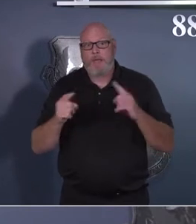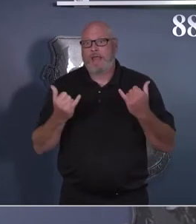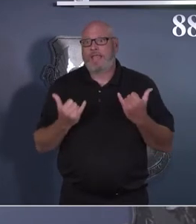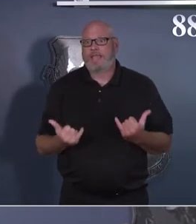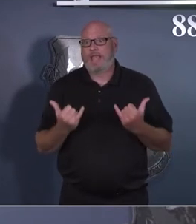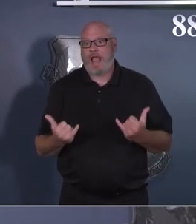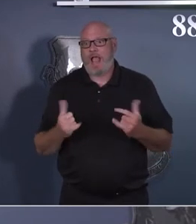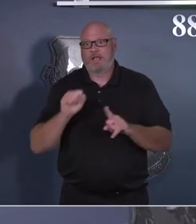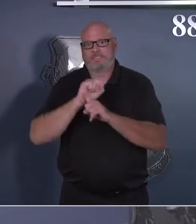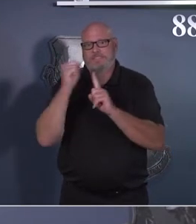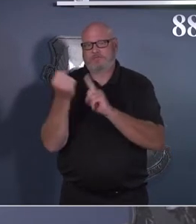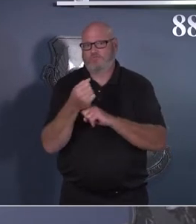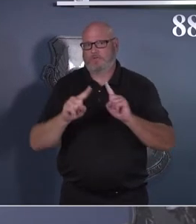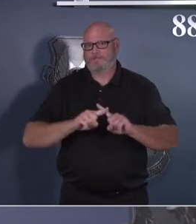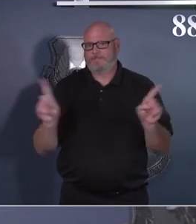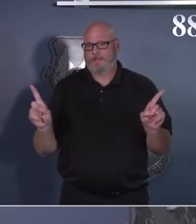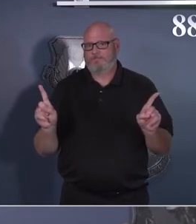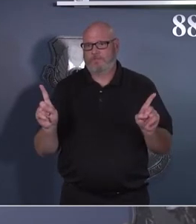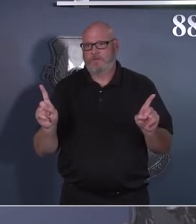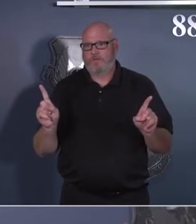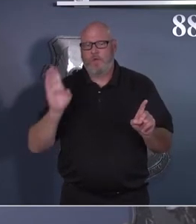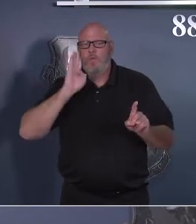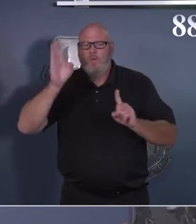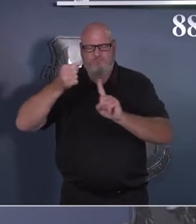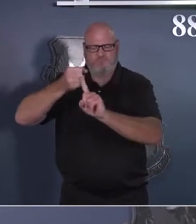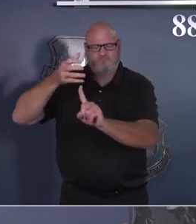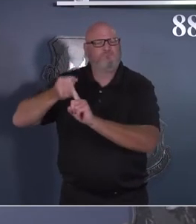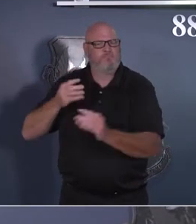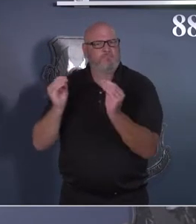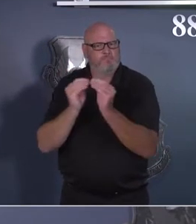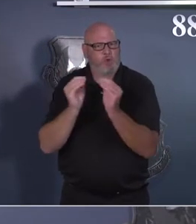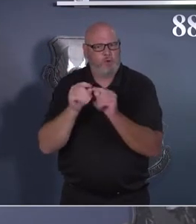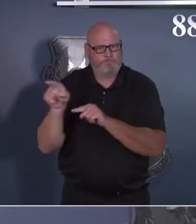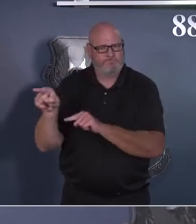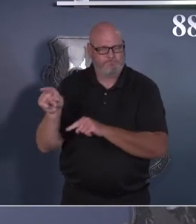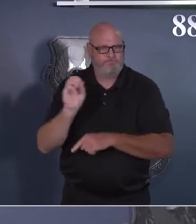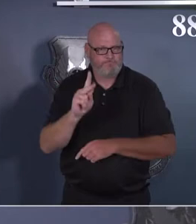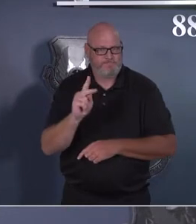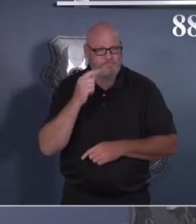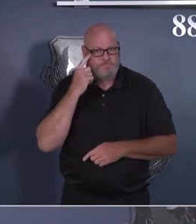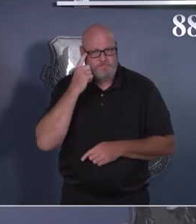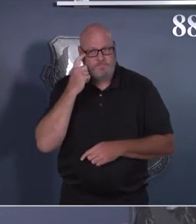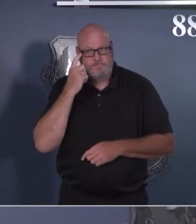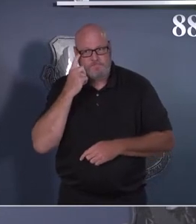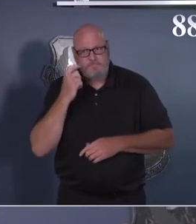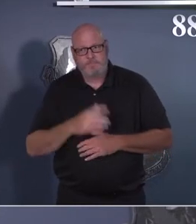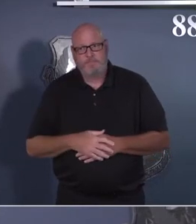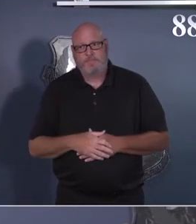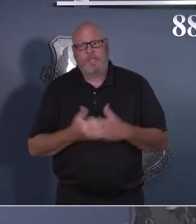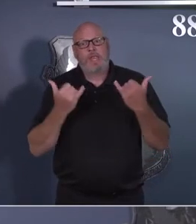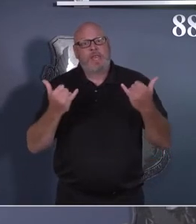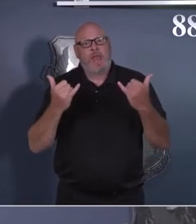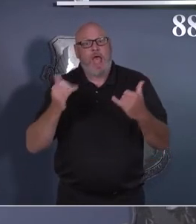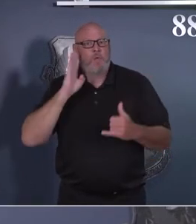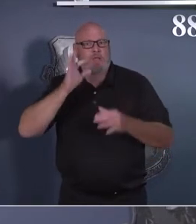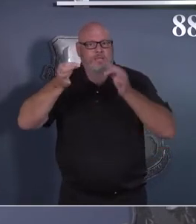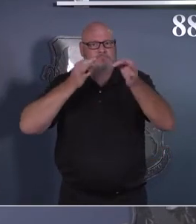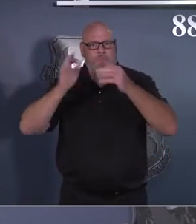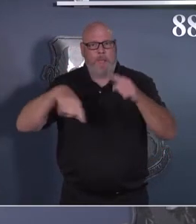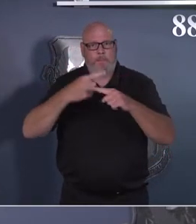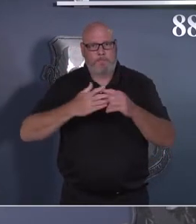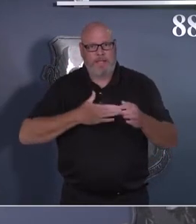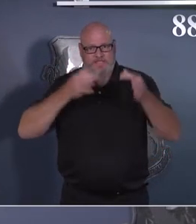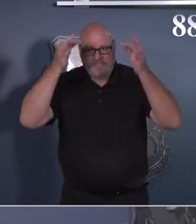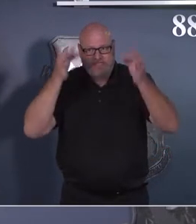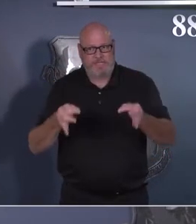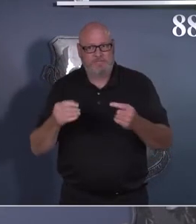Lyons, I want to talk about the decision to transition the installation to health protection condition Bravo. If you recall last week,